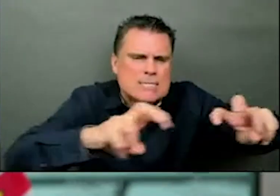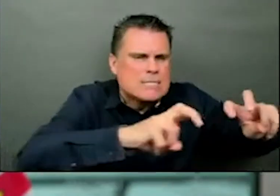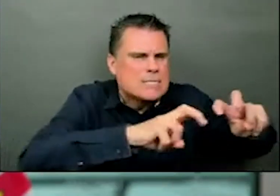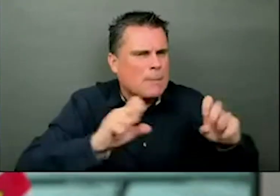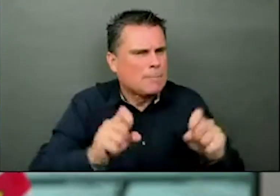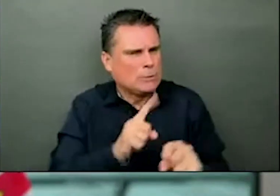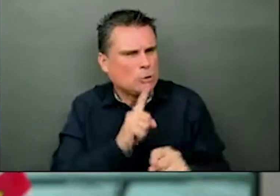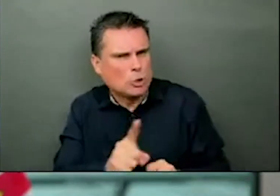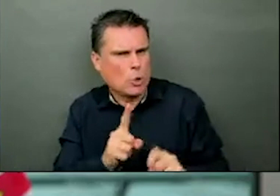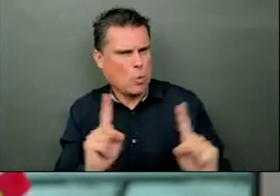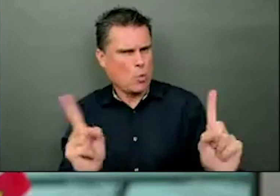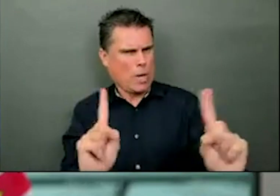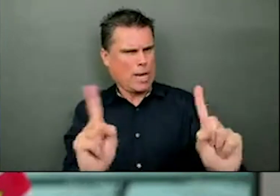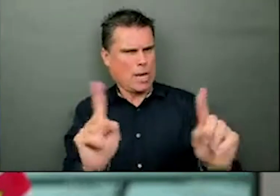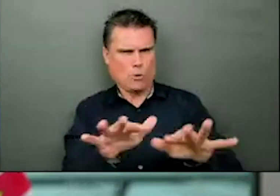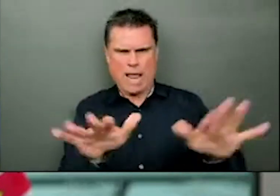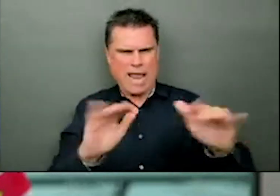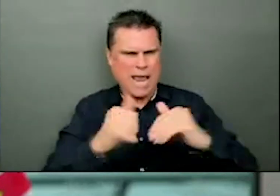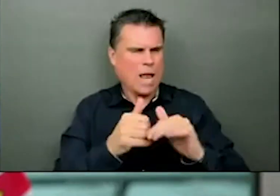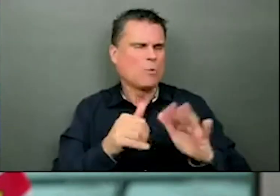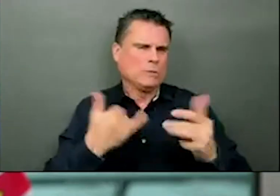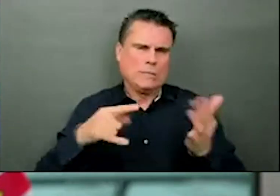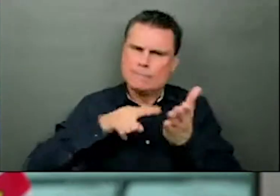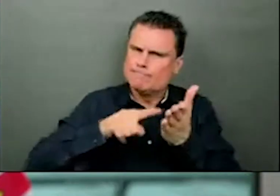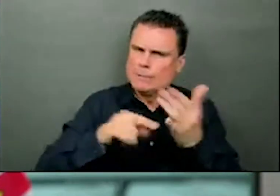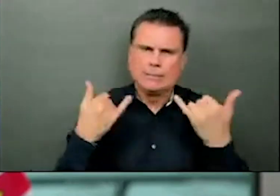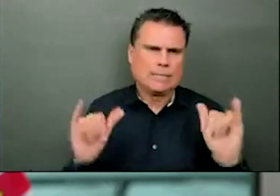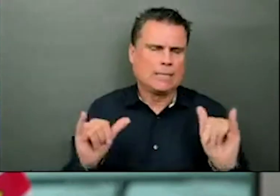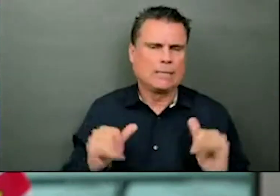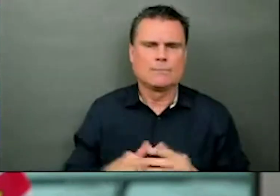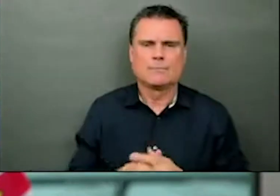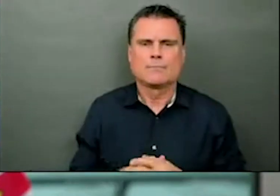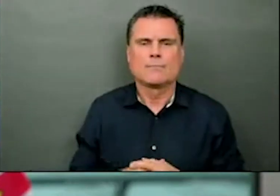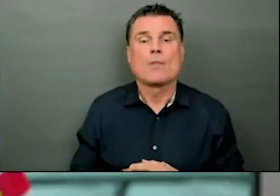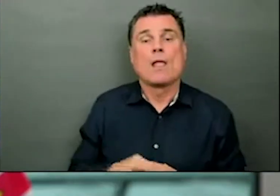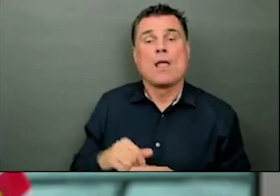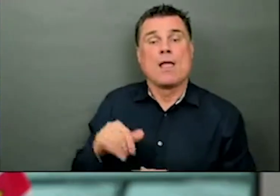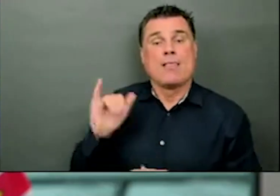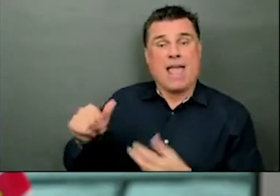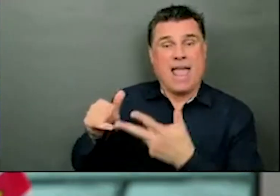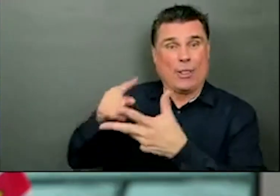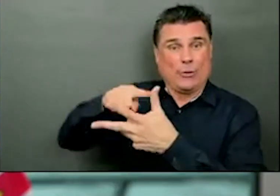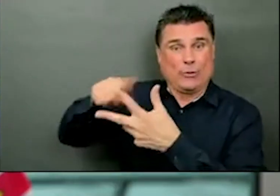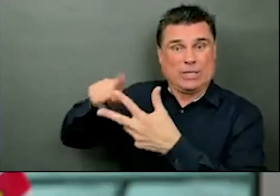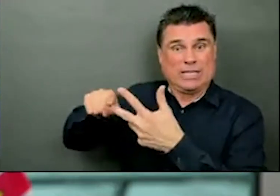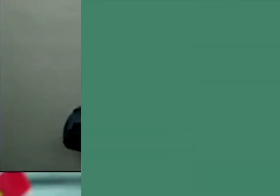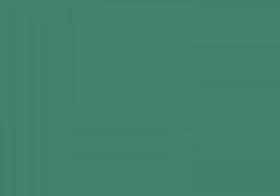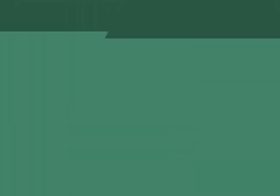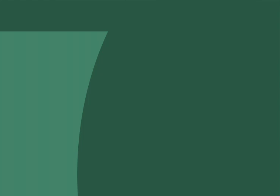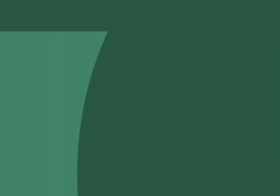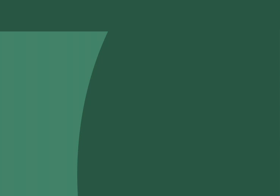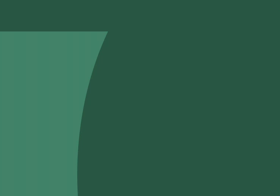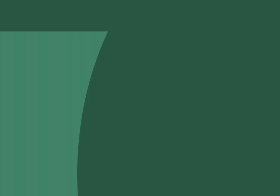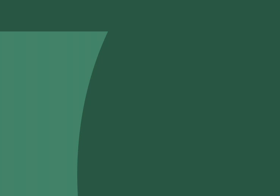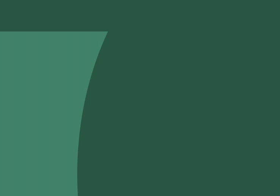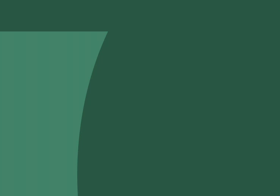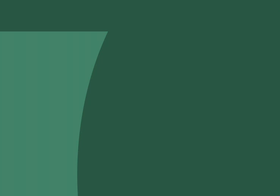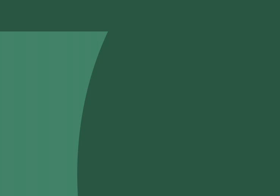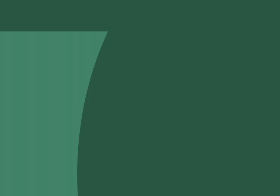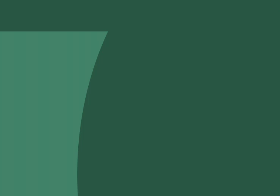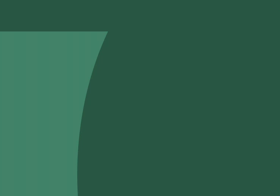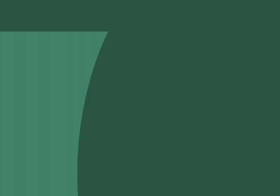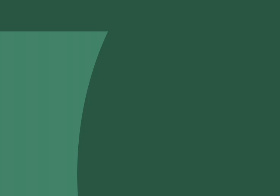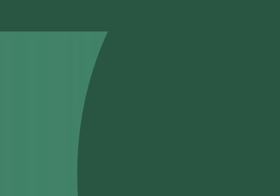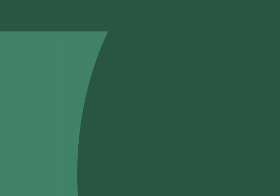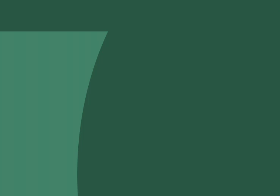screened and the whole genome sequencing was done, it was 0.1% that we're seeing right now. . . .